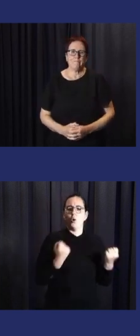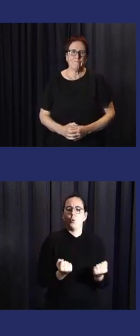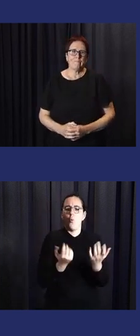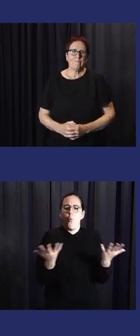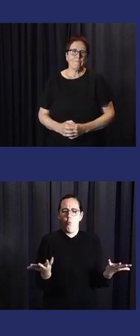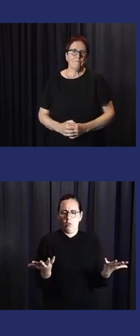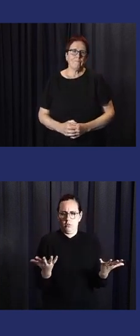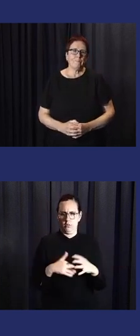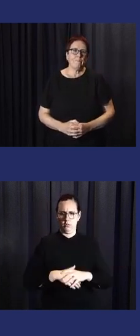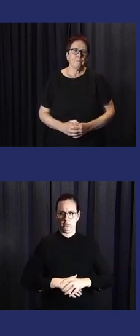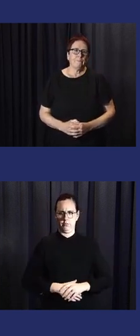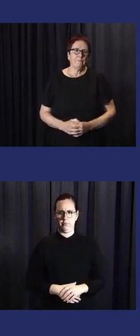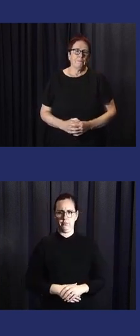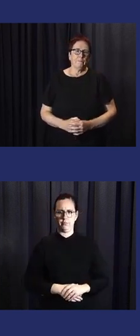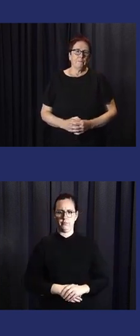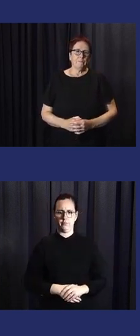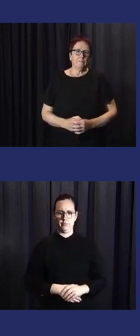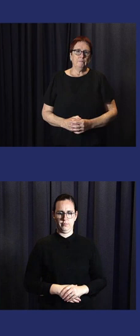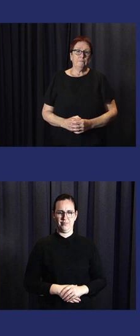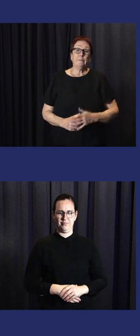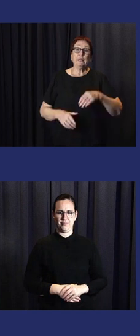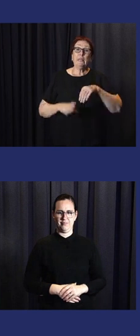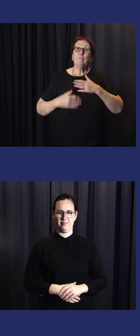order to prepare to cope with the storm.